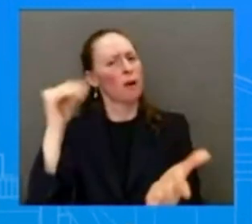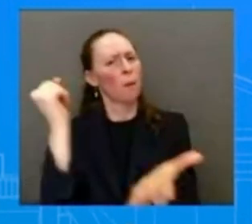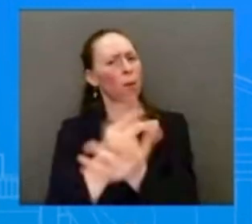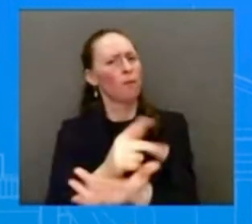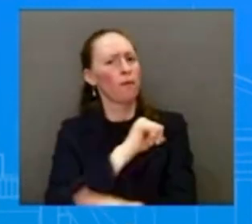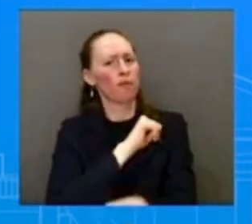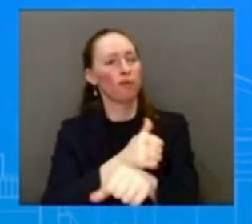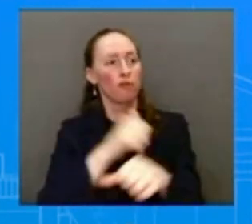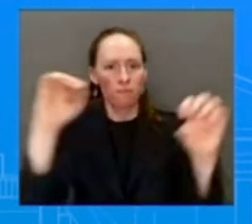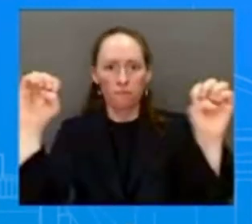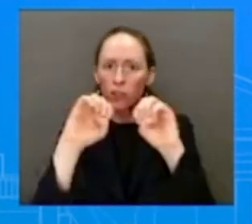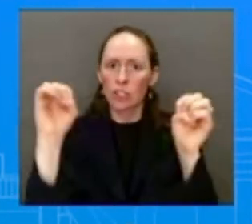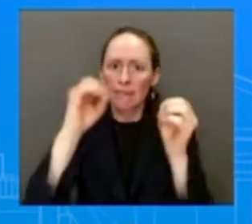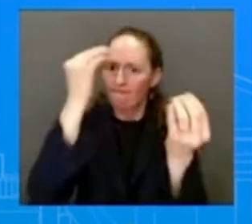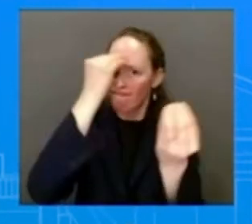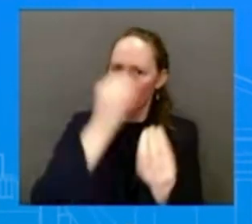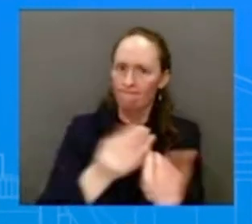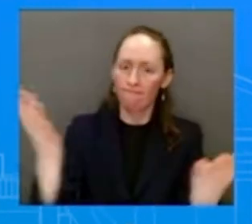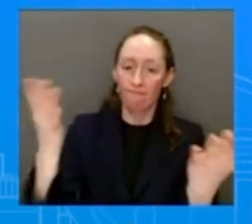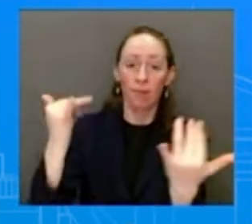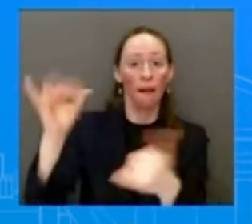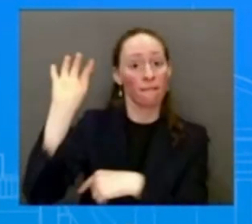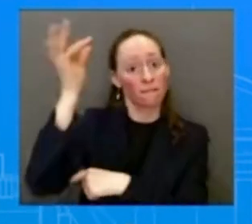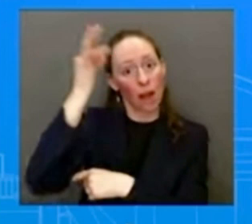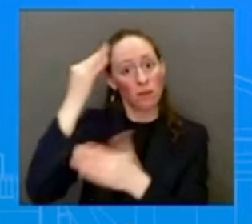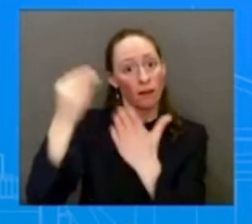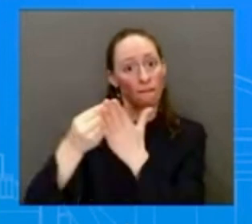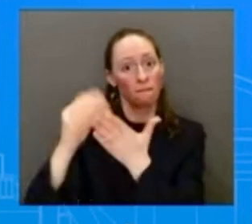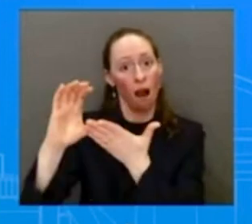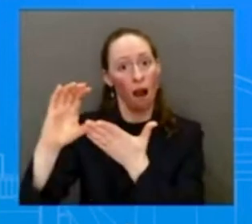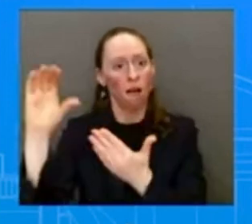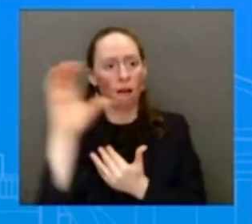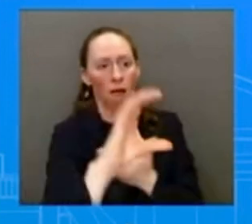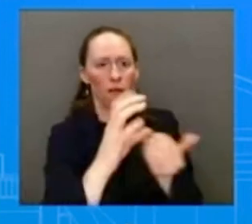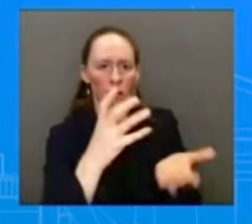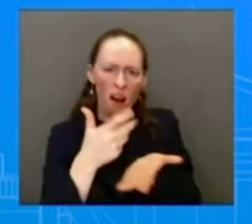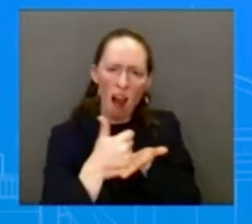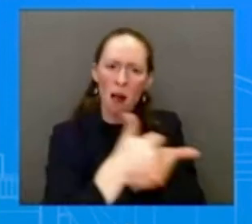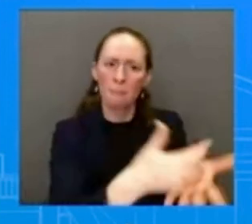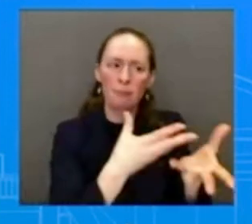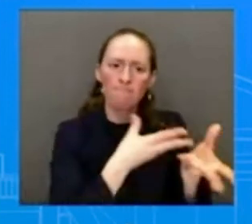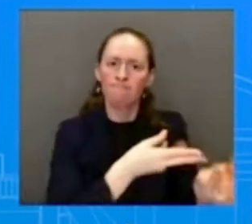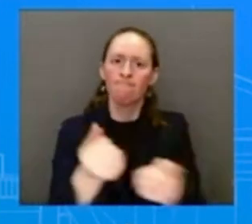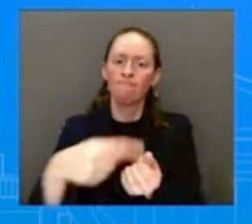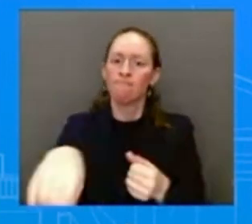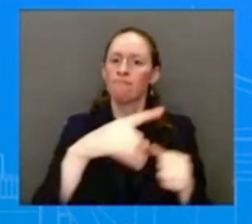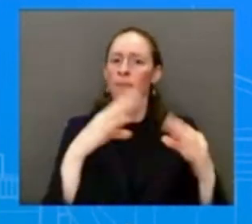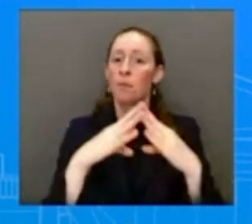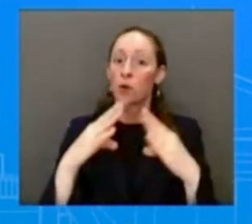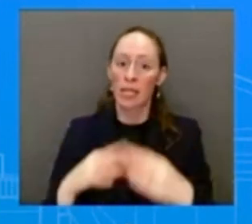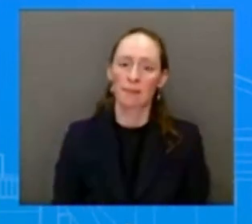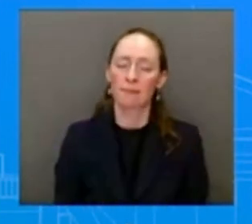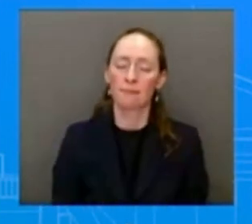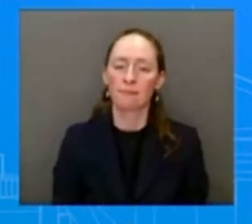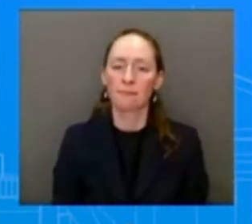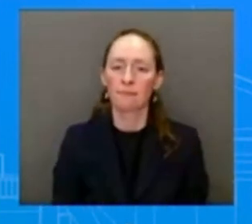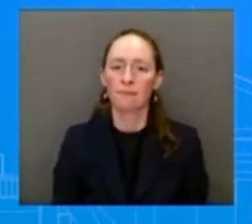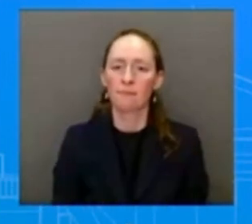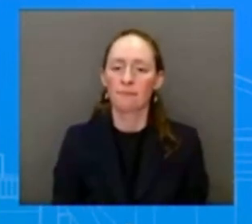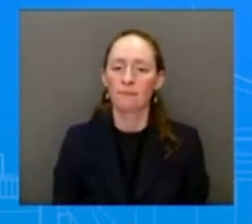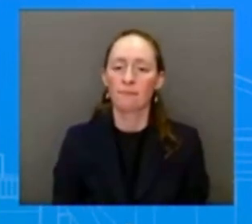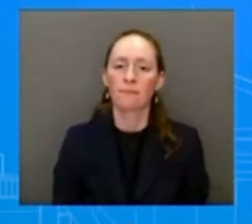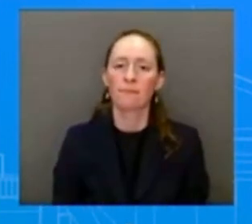and local recovery efforts in the areas affected by the severe storms. And the President, because of his actions, the federal funding